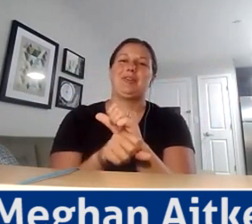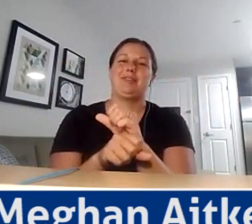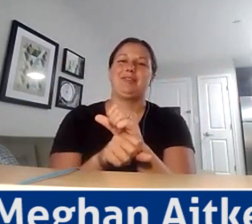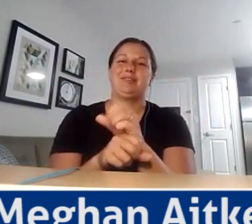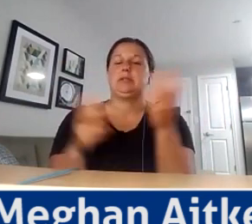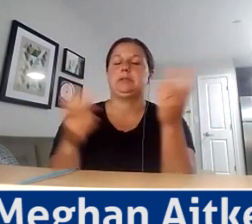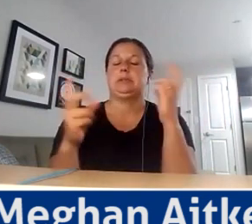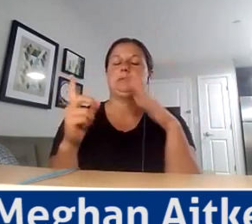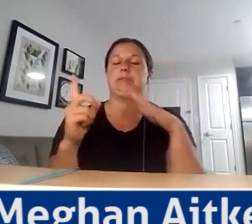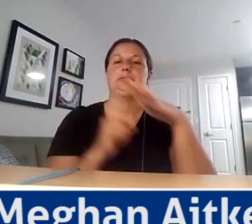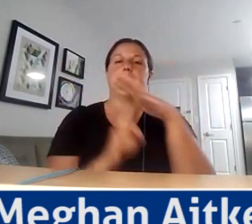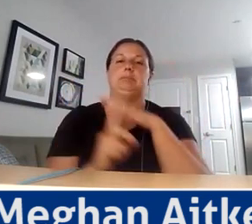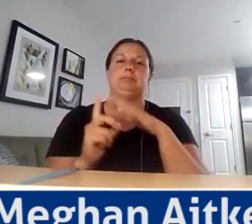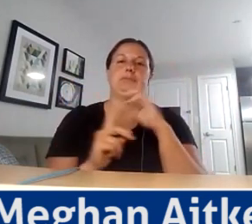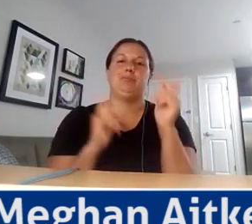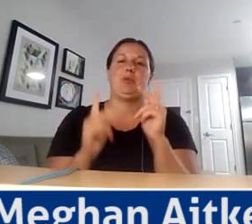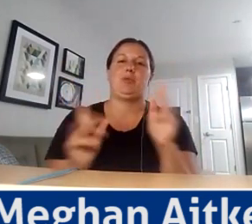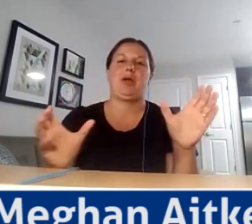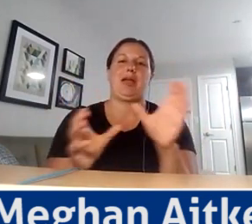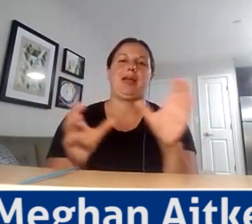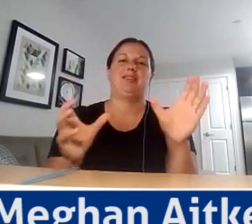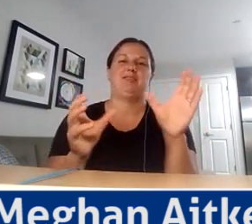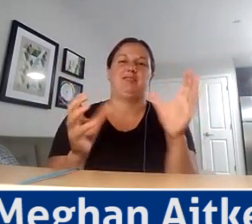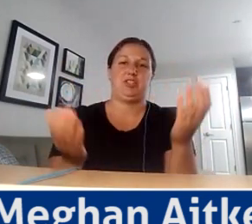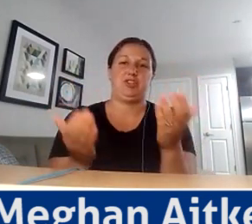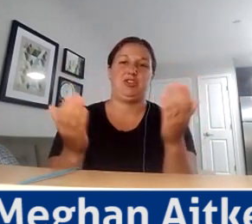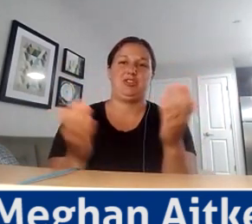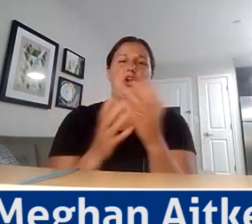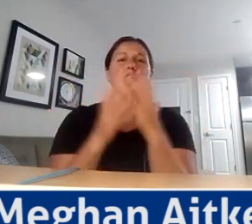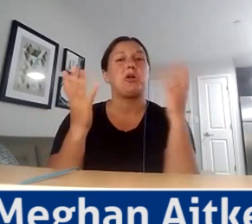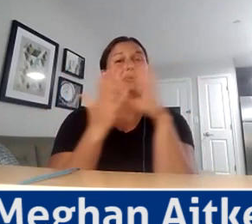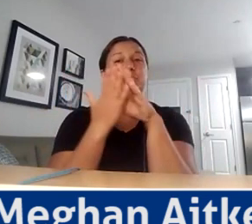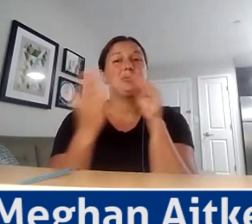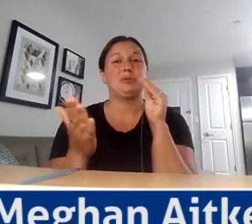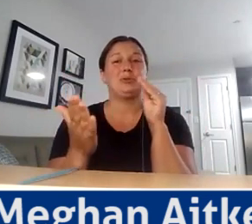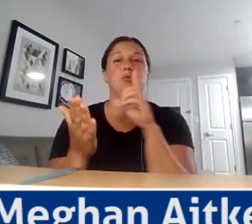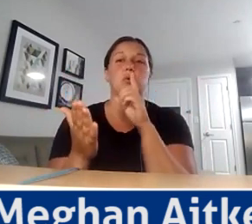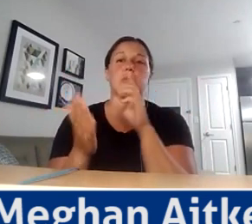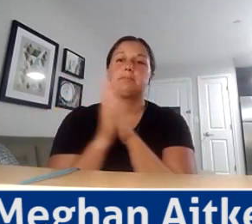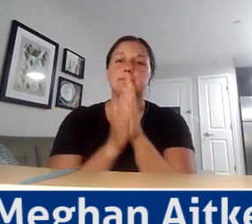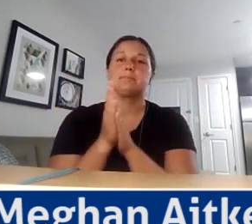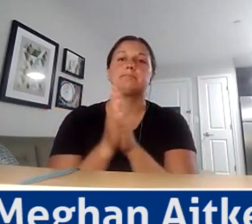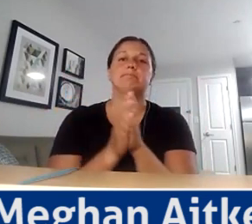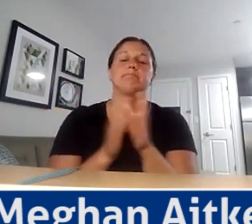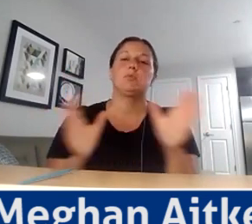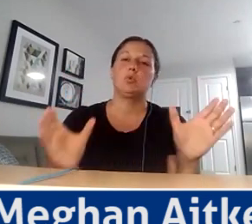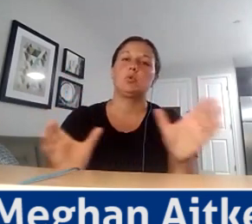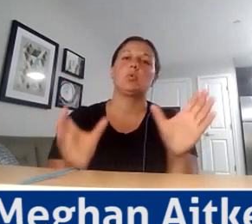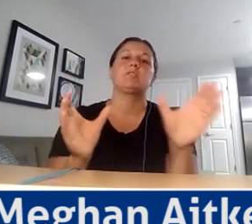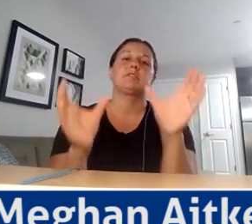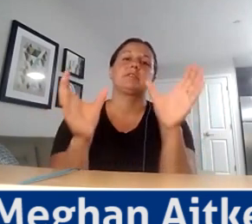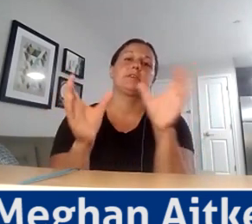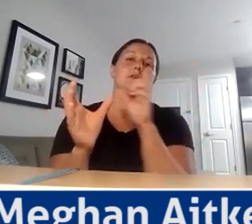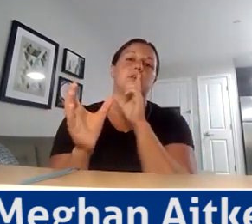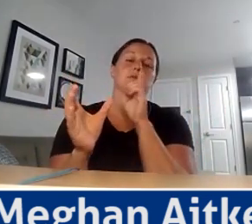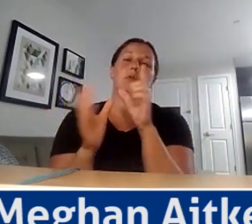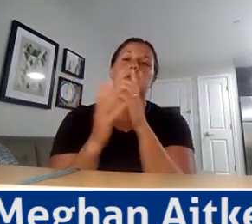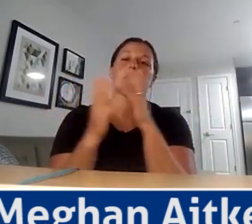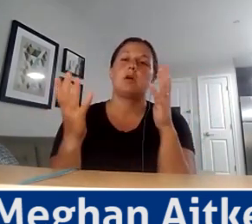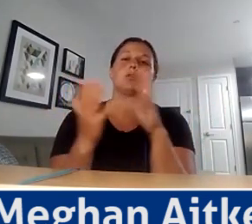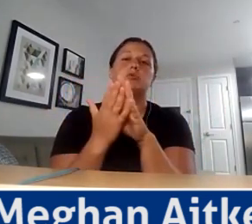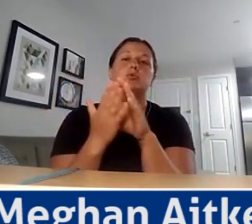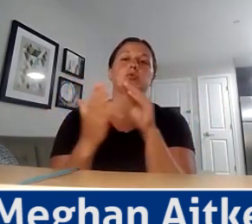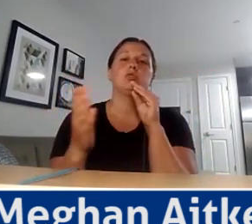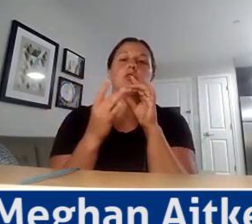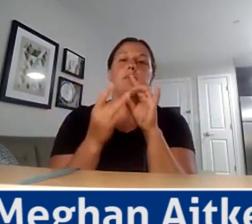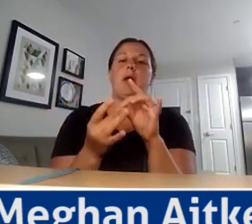you know, active in this space. A lot to learn, a lot to get engaged with, a lot to be encouraged by and a lot to learn in terms of things that, you